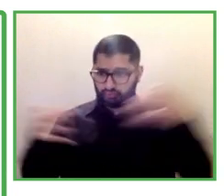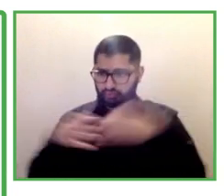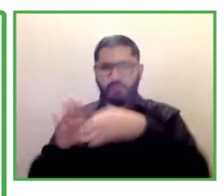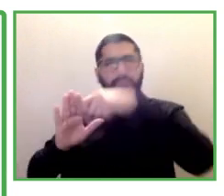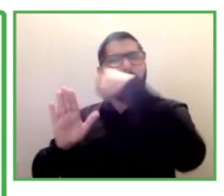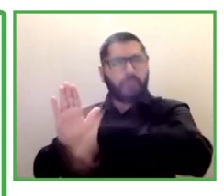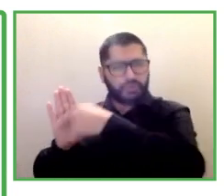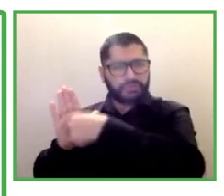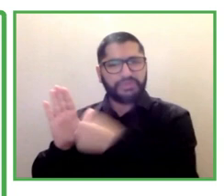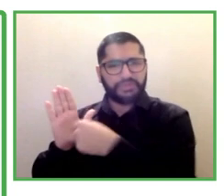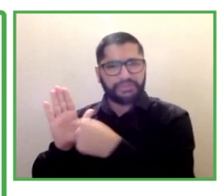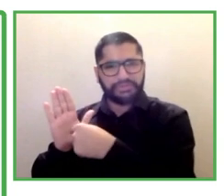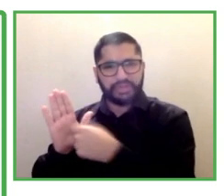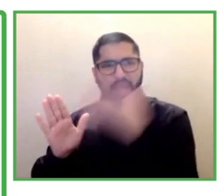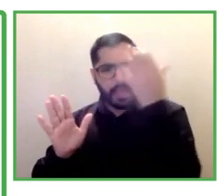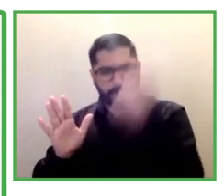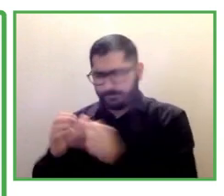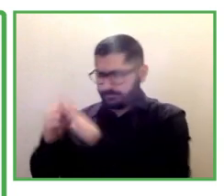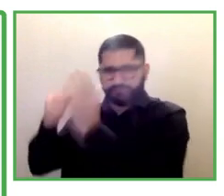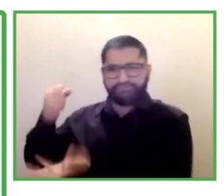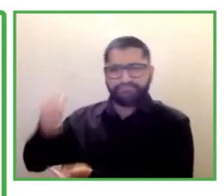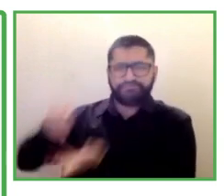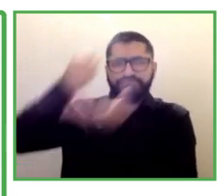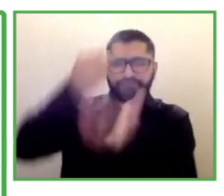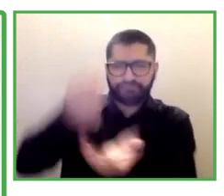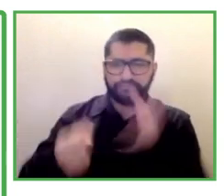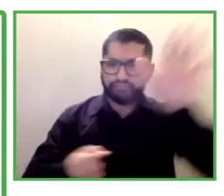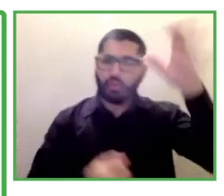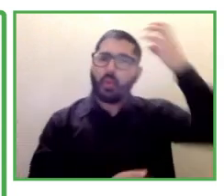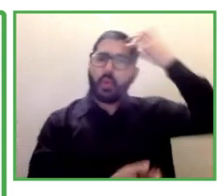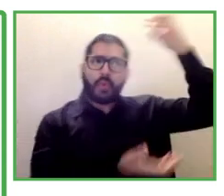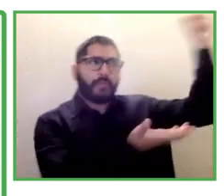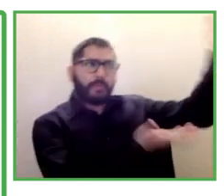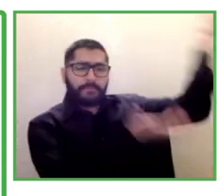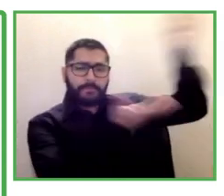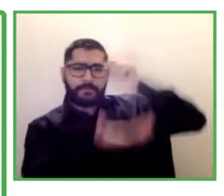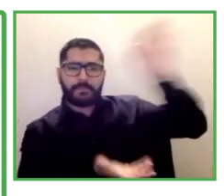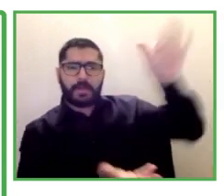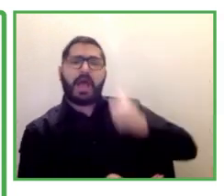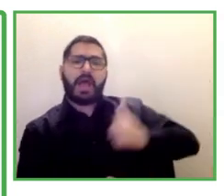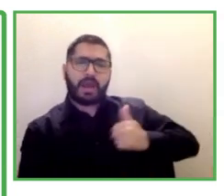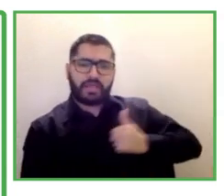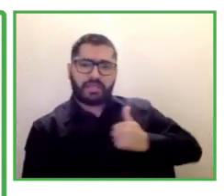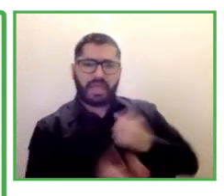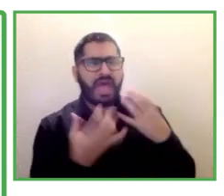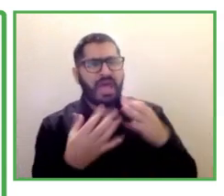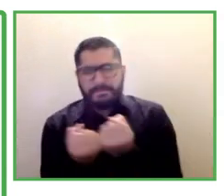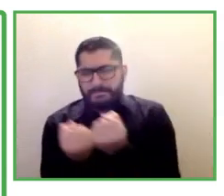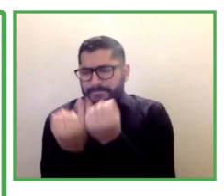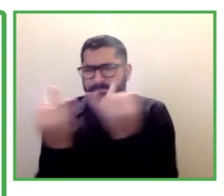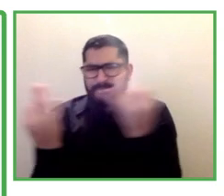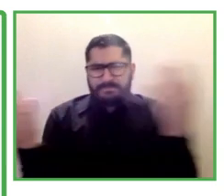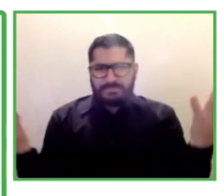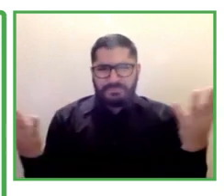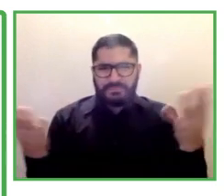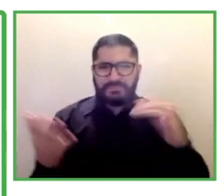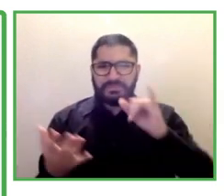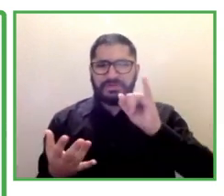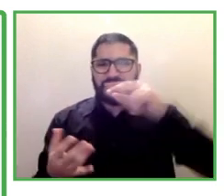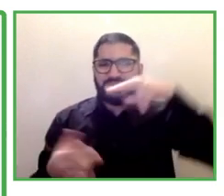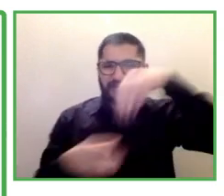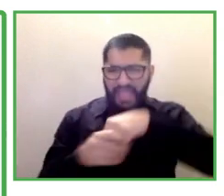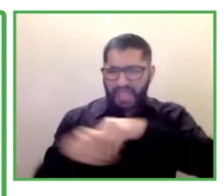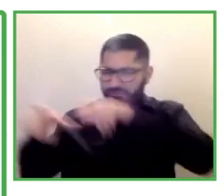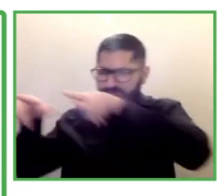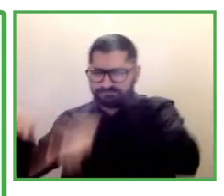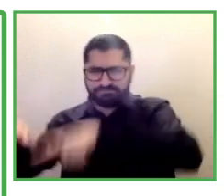that are funded through Ontario provincial dollars. Ours is funded by the Government of Canada through what's called the Opportunities